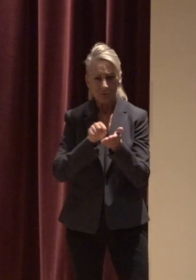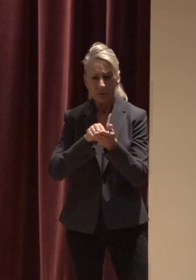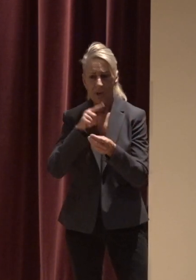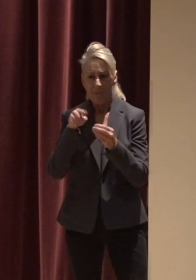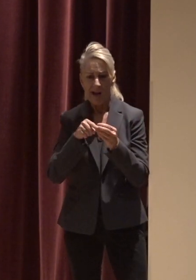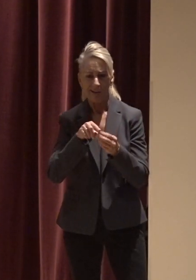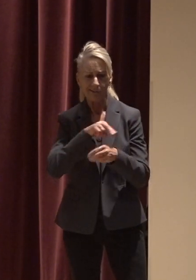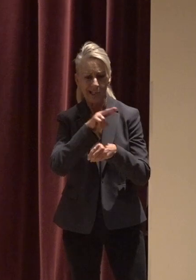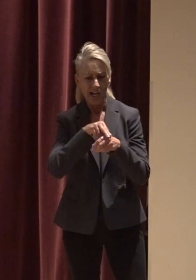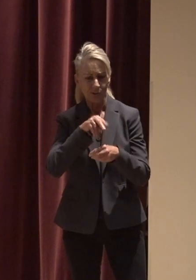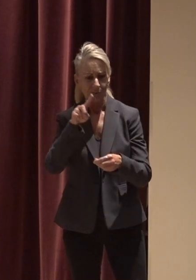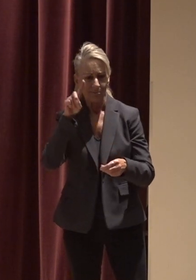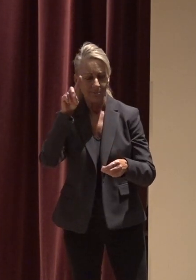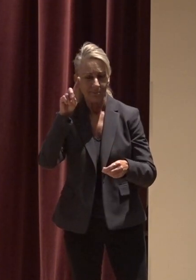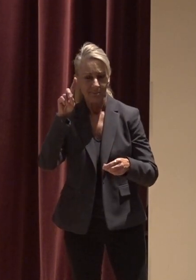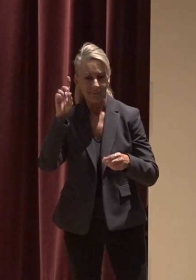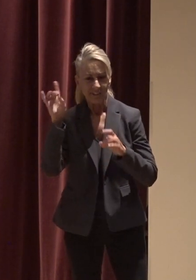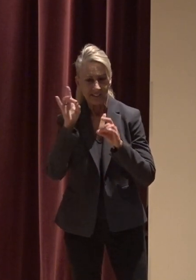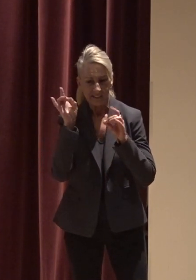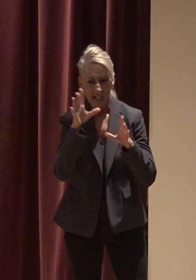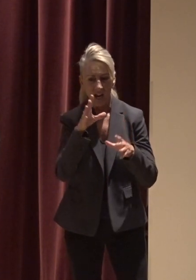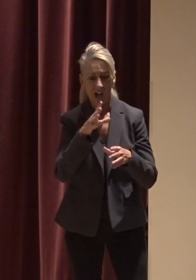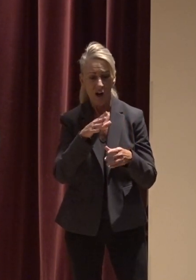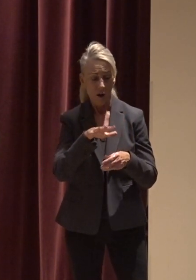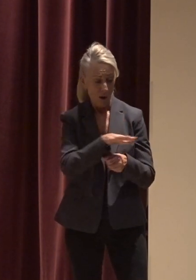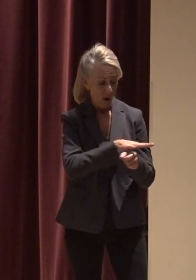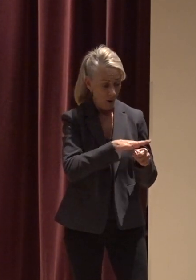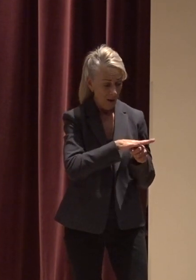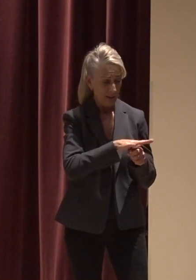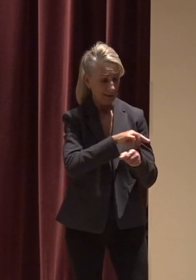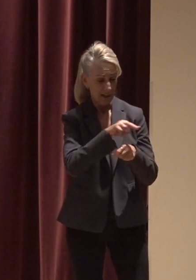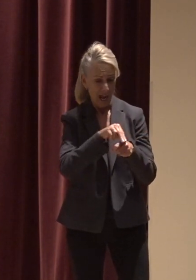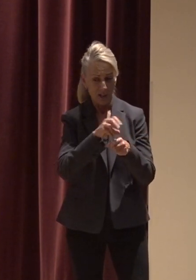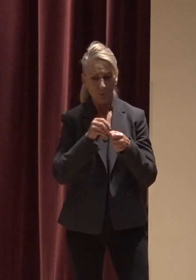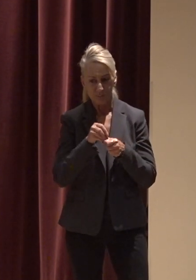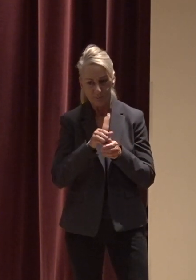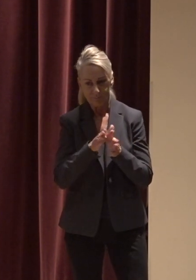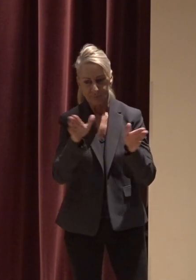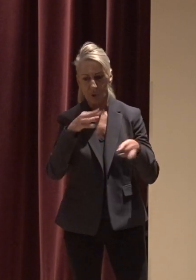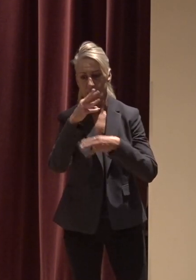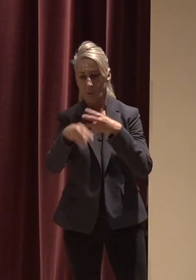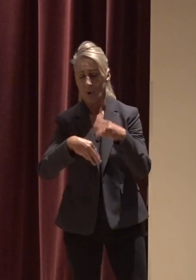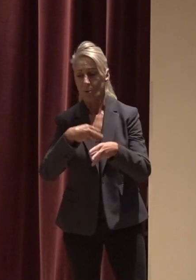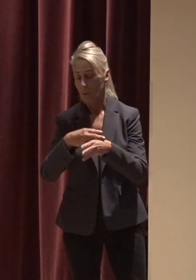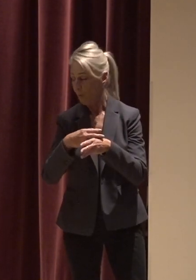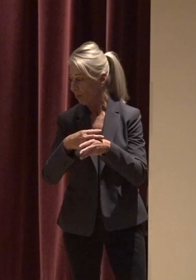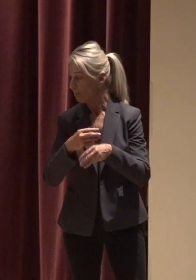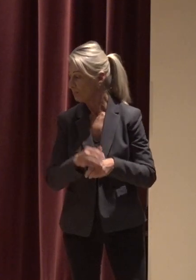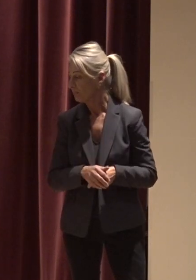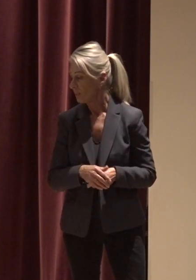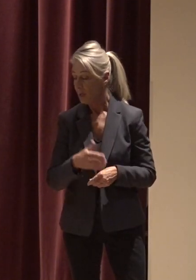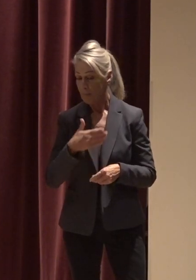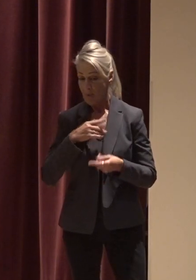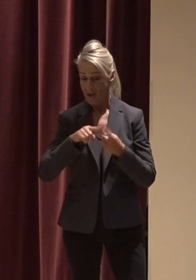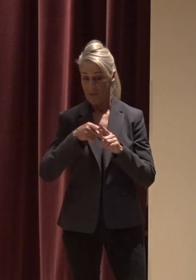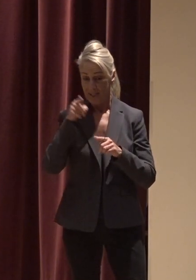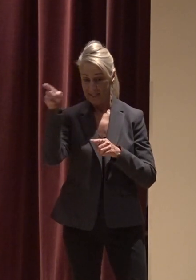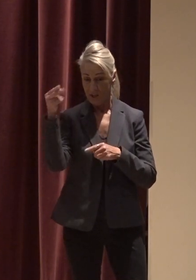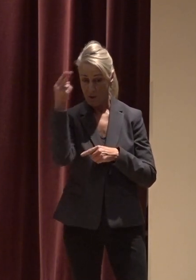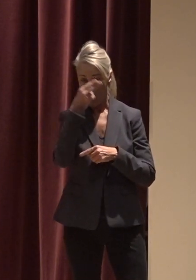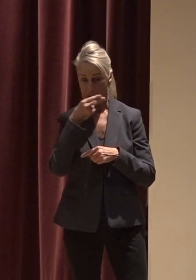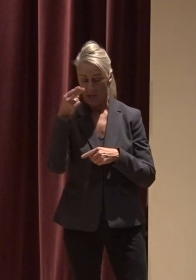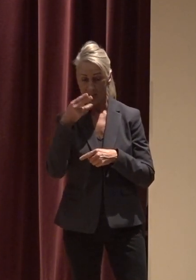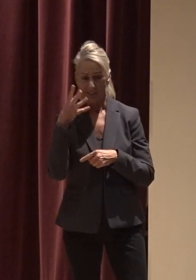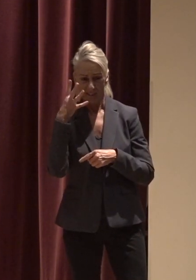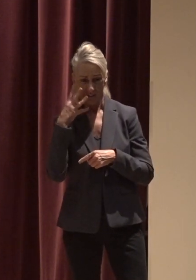locally nationally and worldwide my extended family and friends on the Big Island of Hawaii experienced the